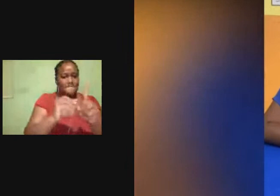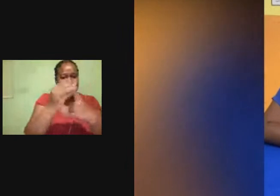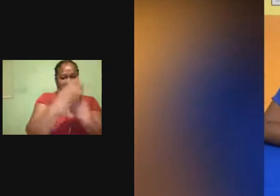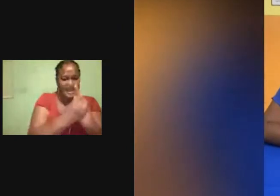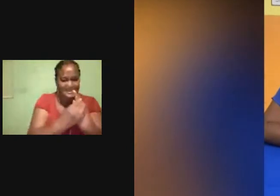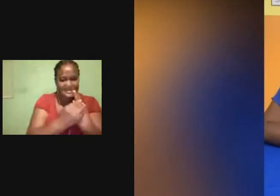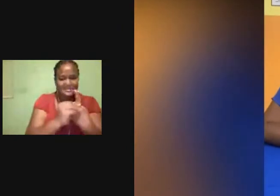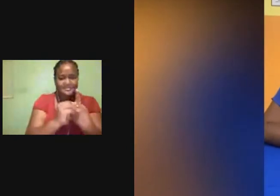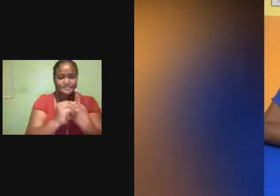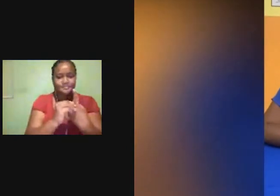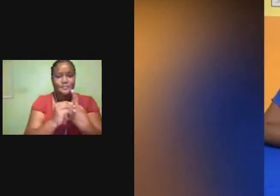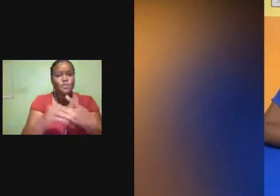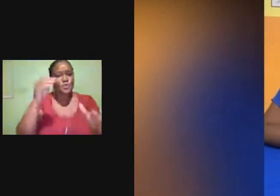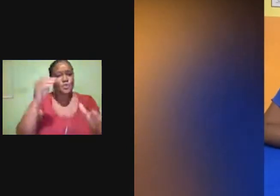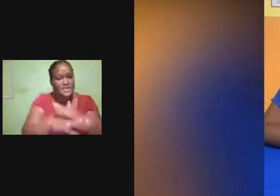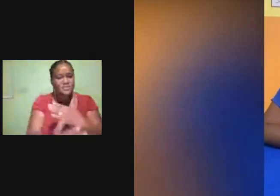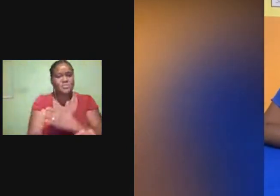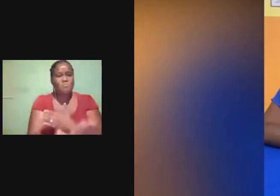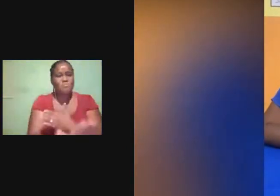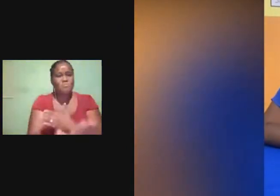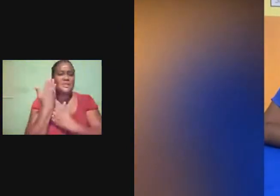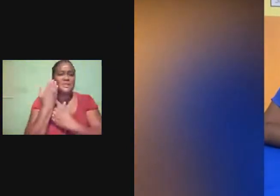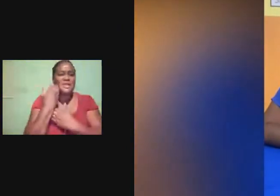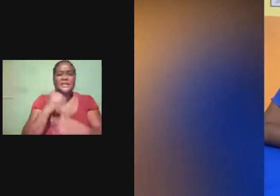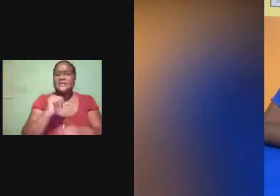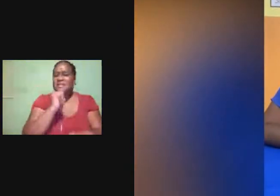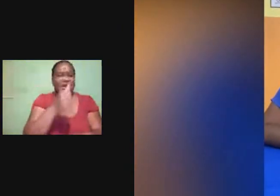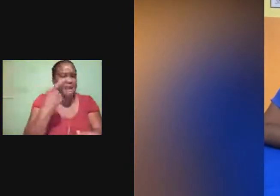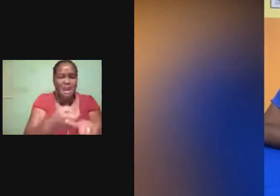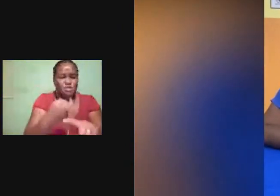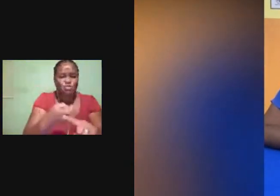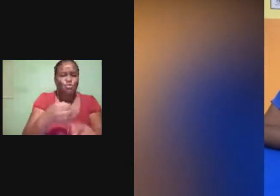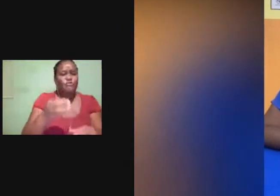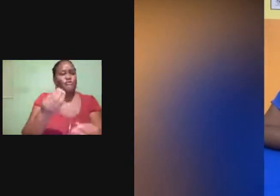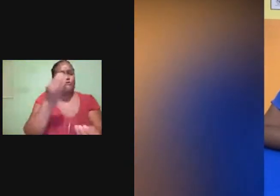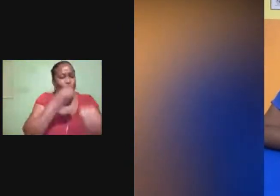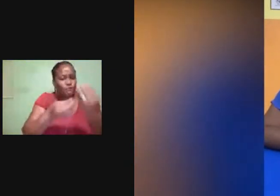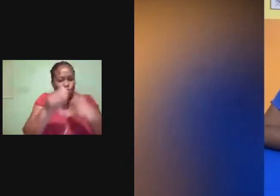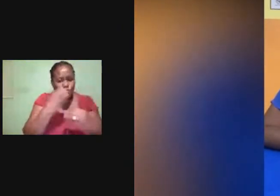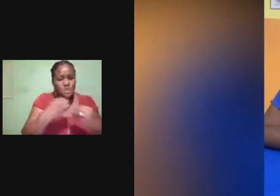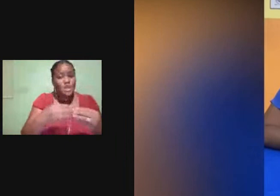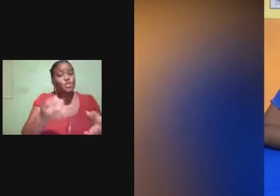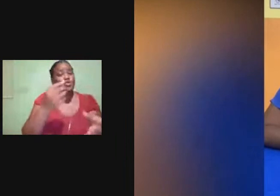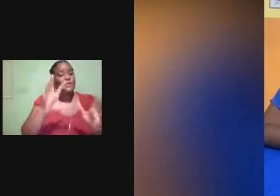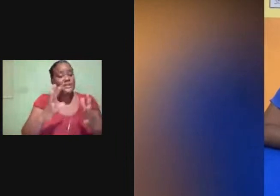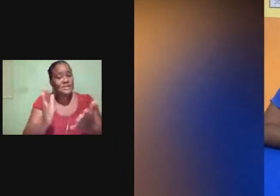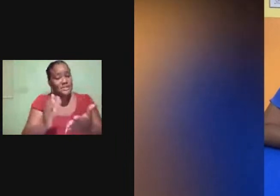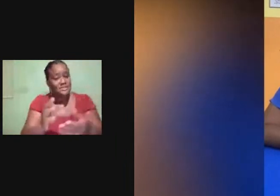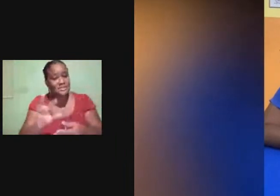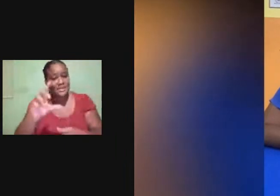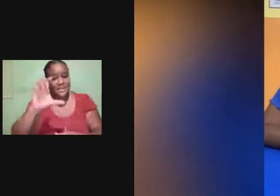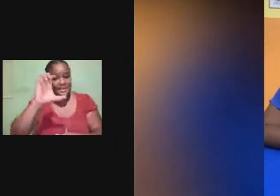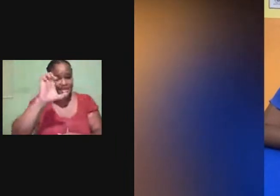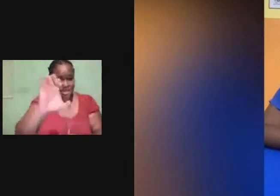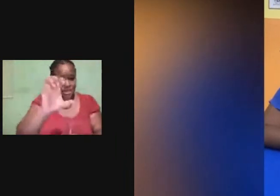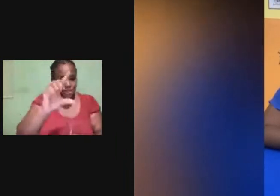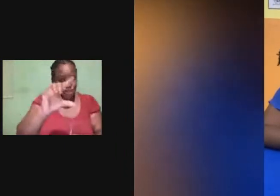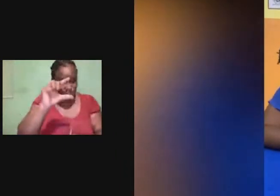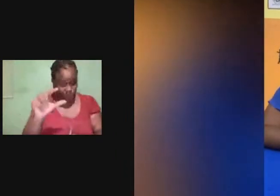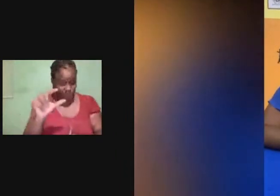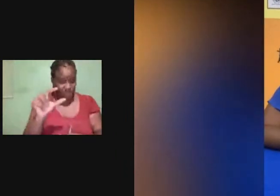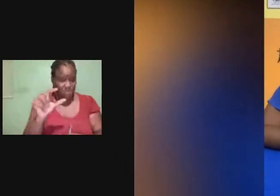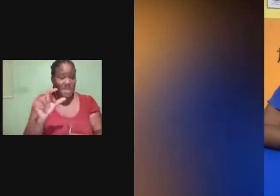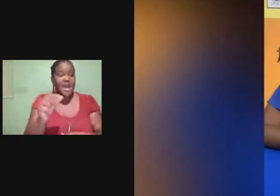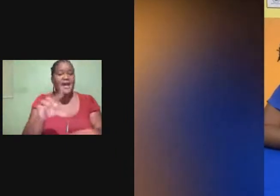it's not hard to look about his food. Because we know in the morning, he was going to eat eggs with ripe planting. And in the evening, he's going to eat